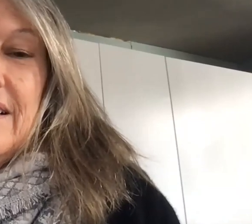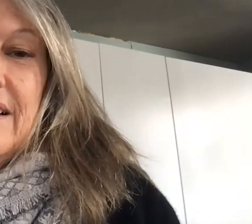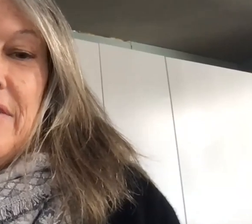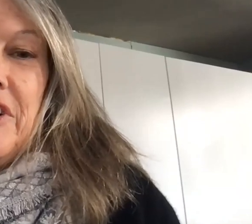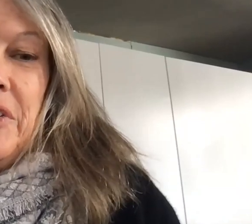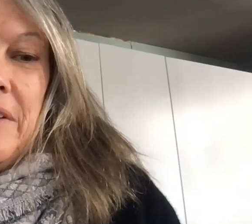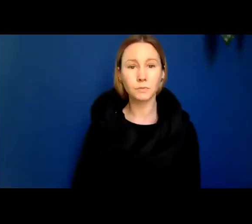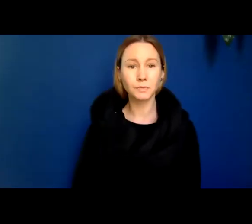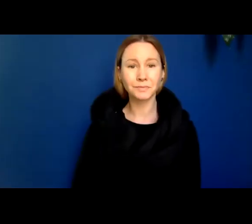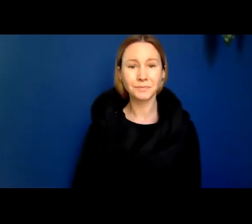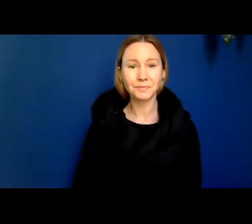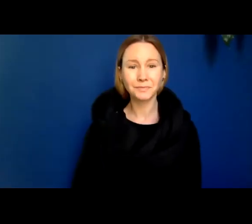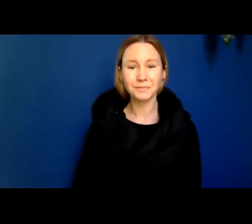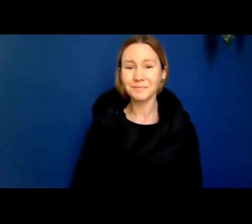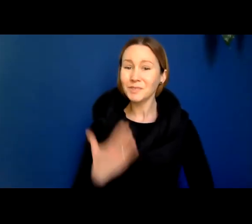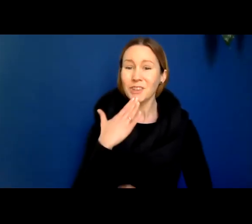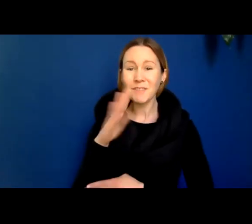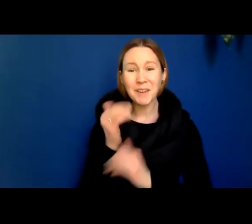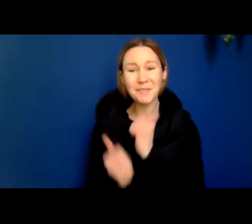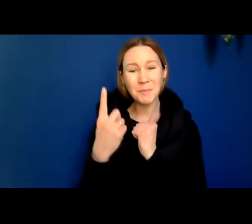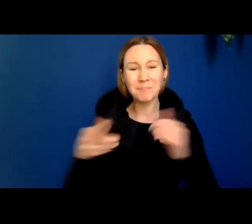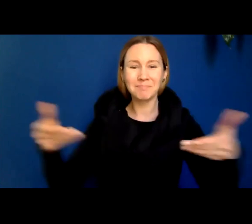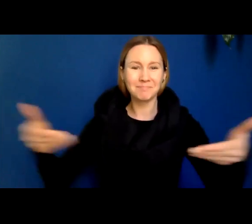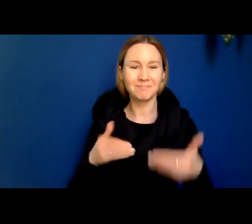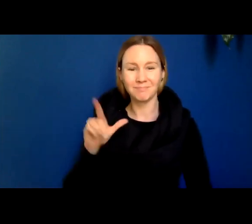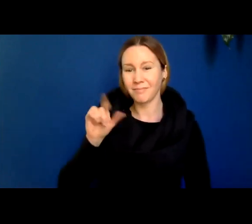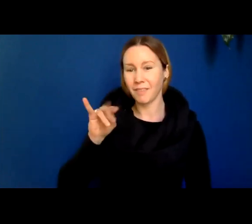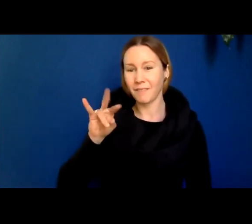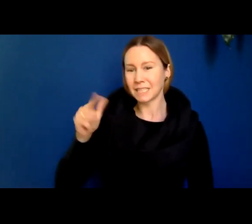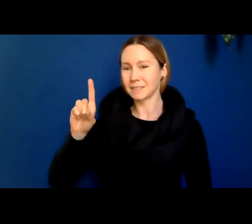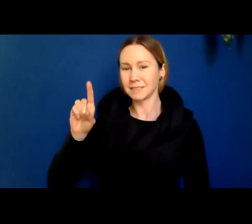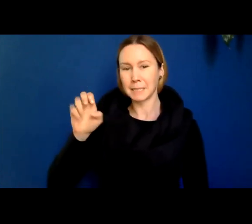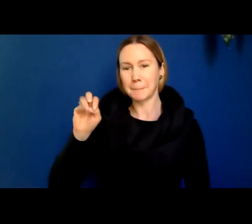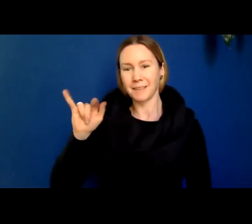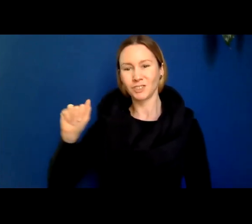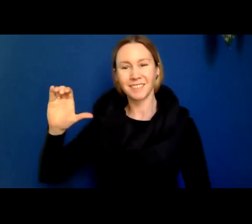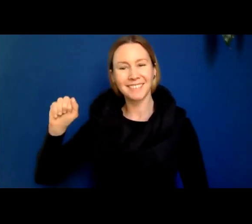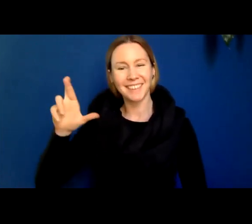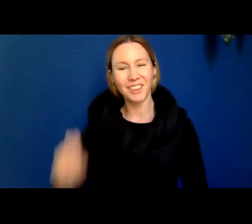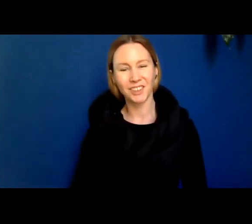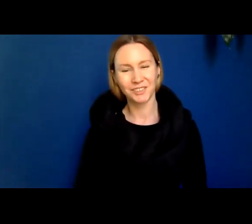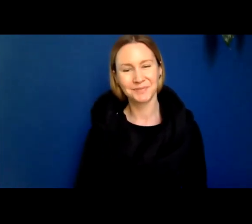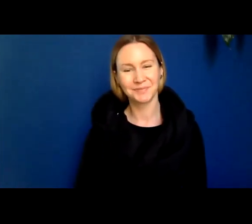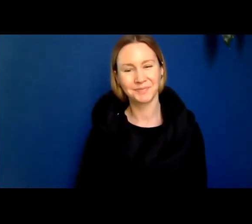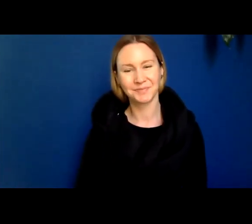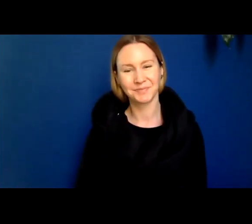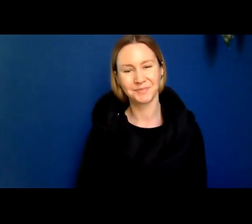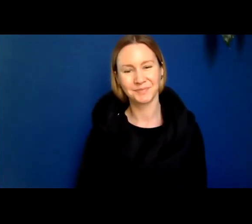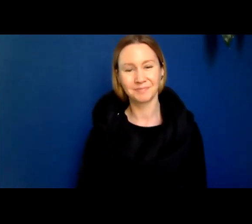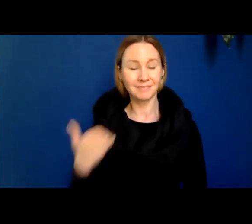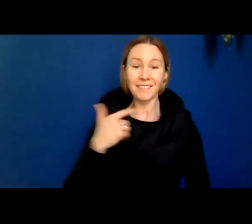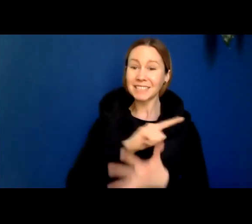Good afternoon, everyone, and welcome to Loving Dementia Care, a series of talks sponsored by the